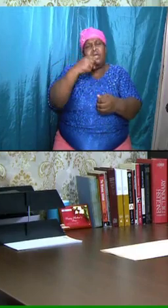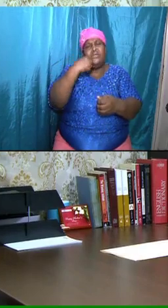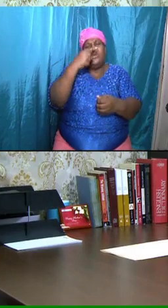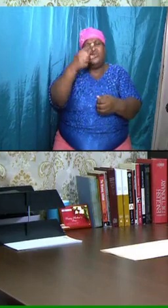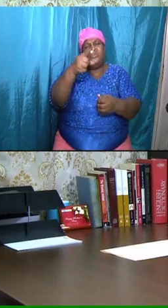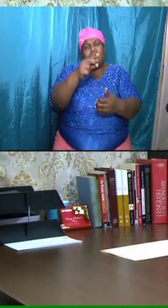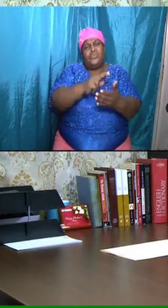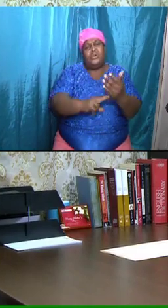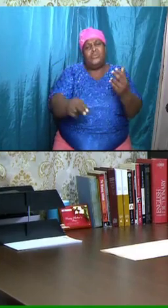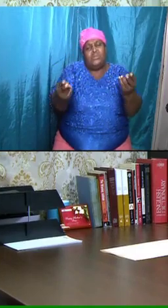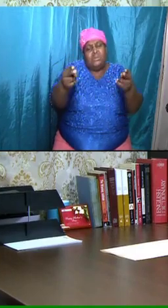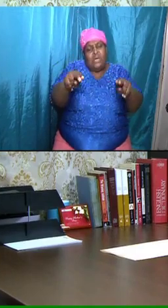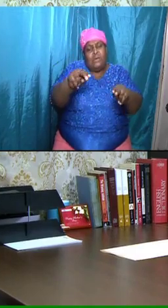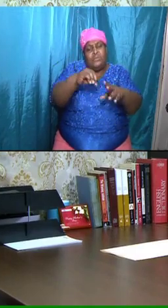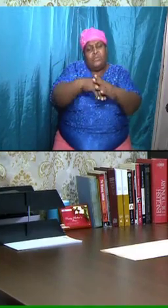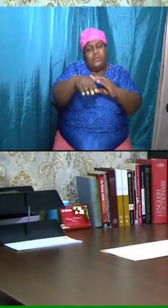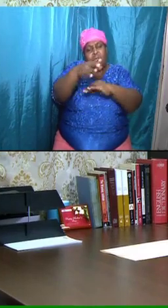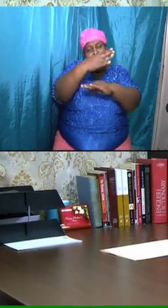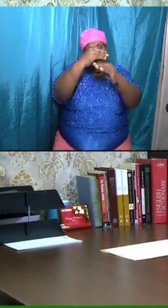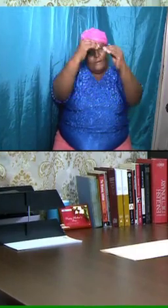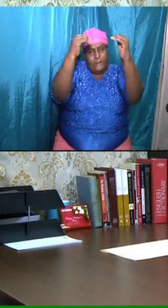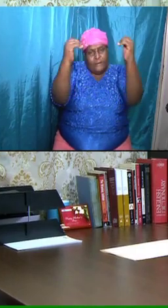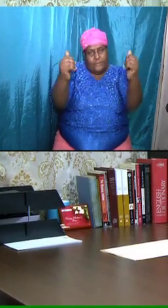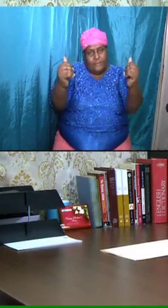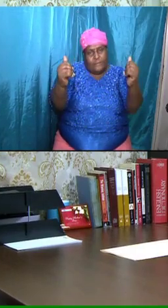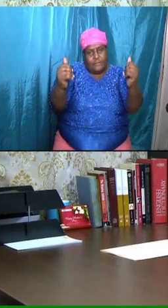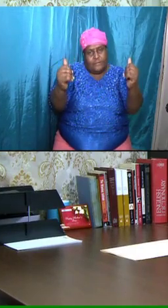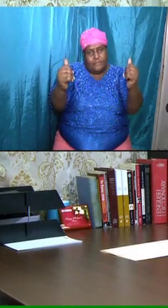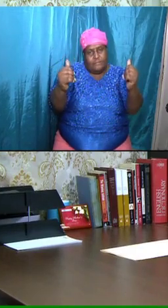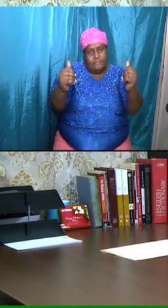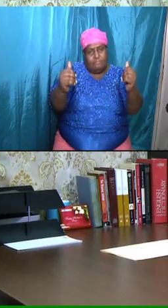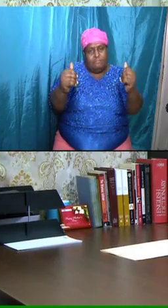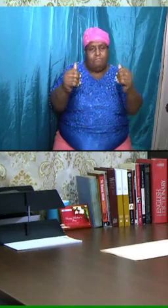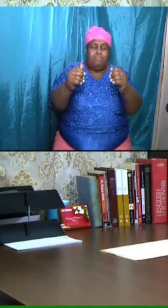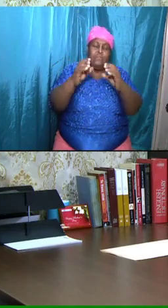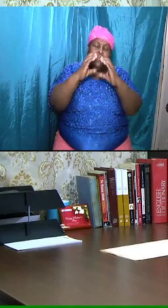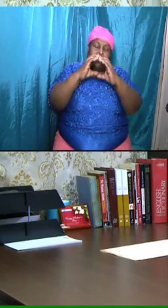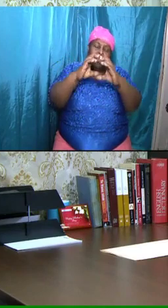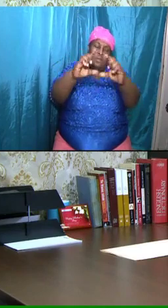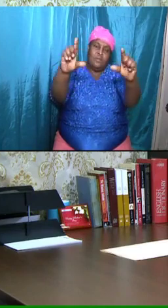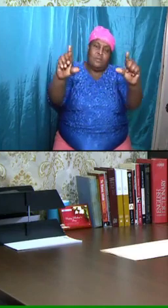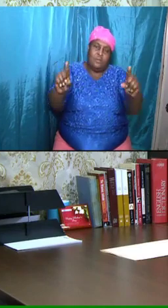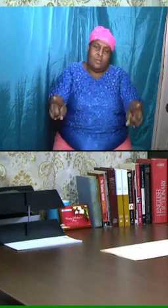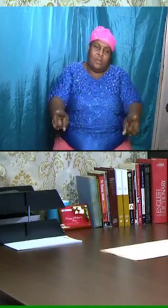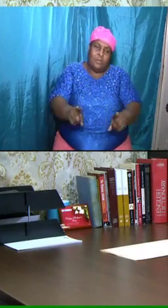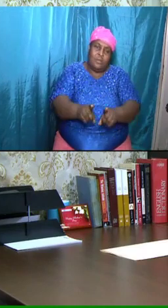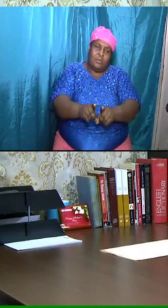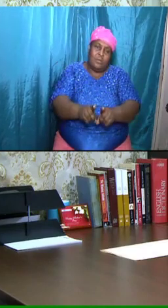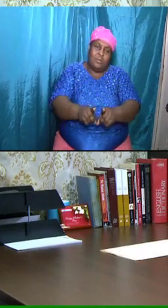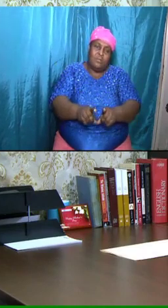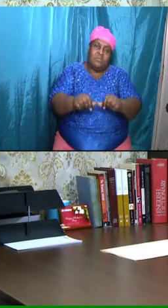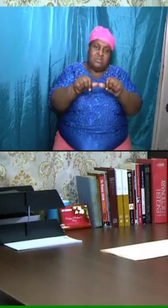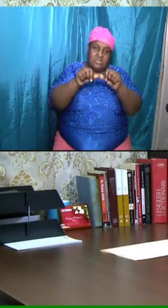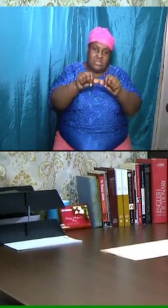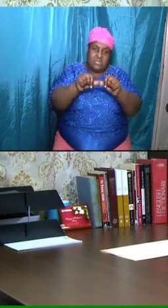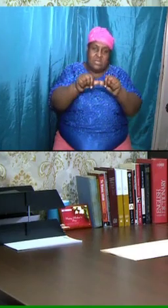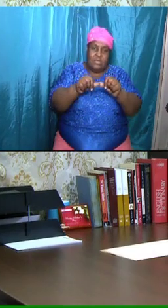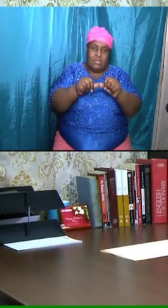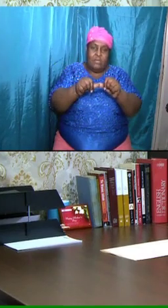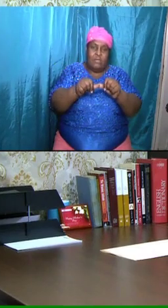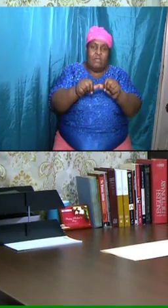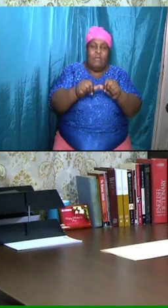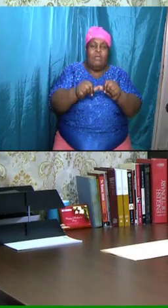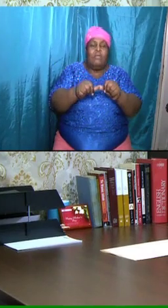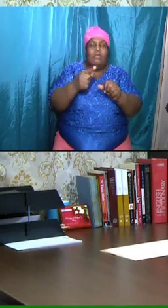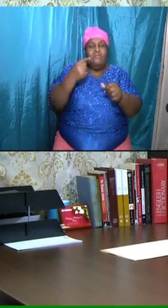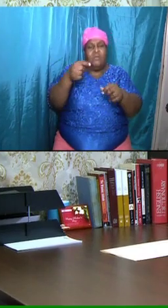you some scriptures, the chart will be there. I ask you to listen attentively and I will be taking